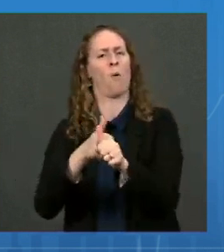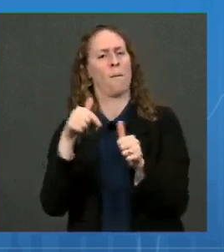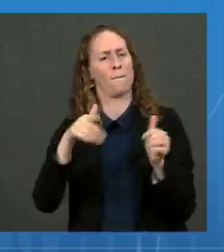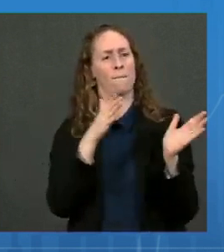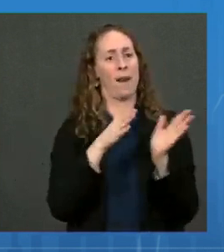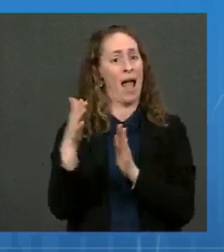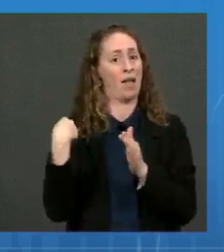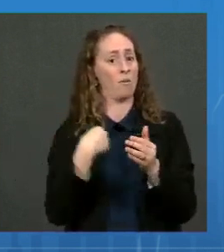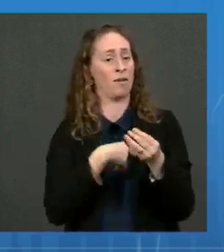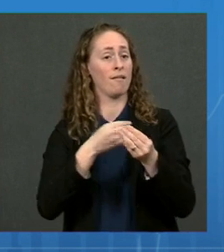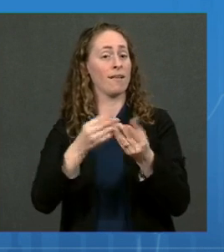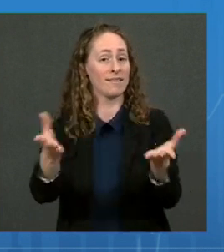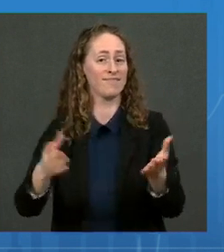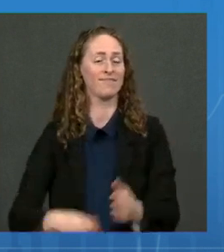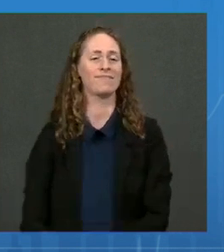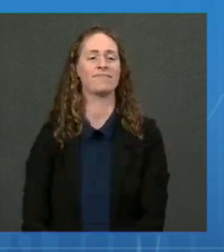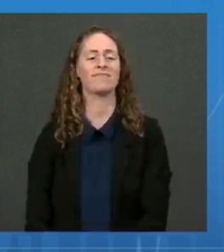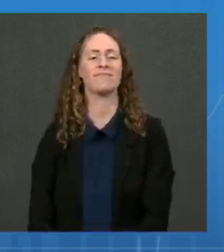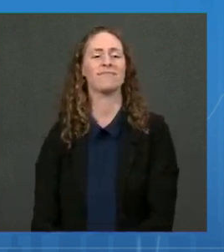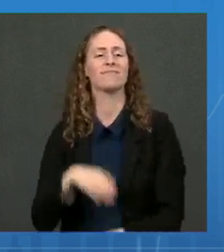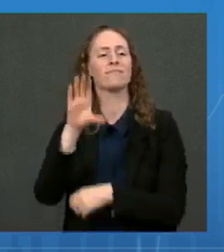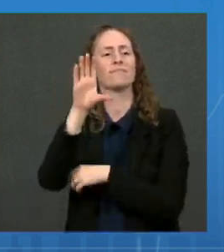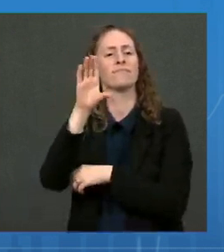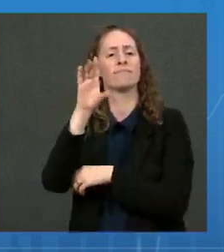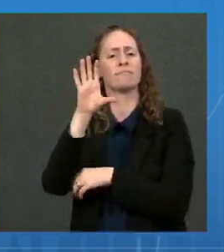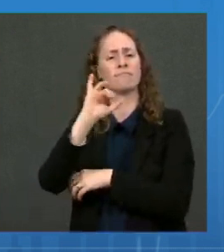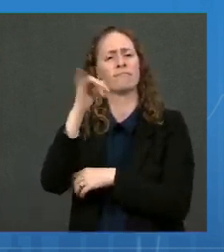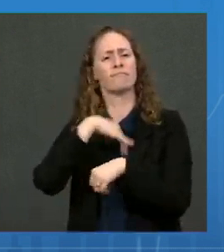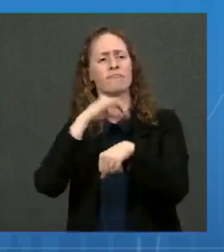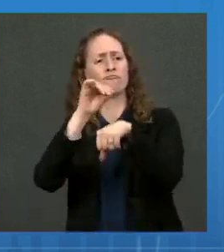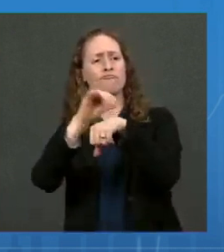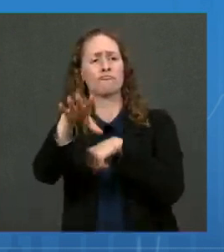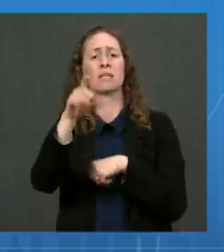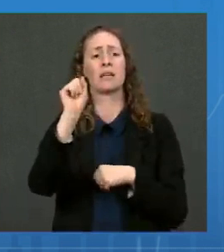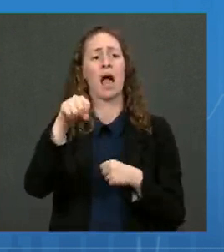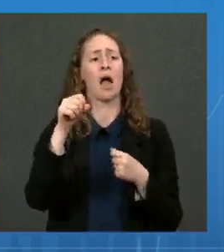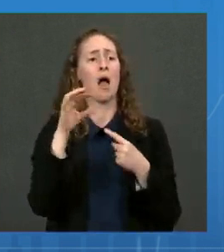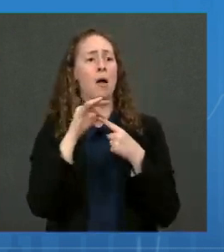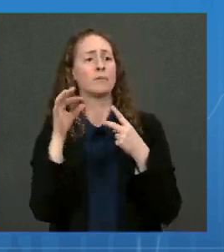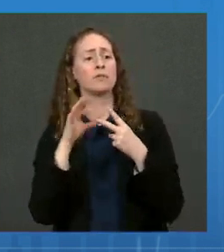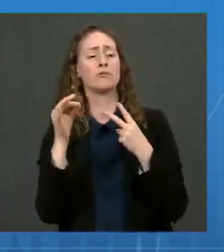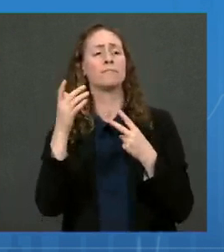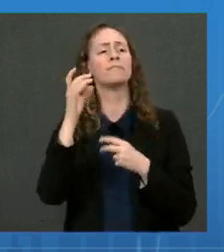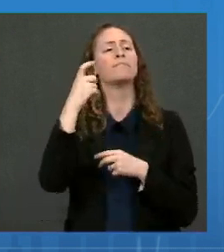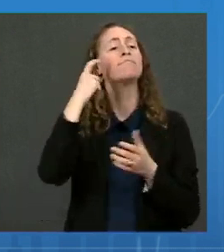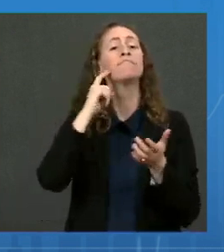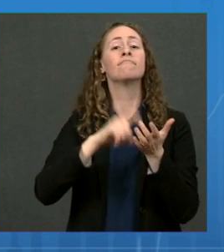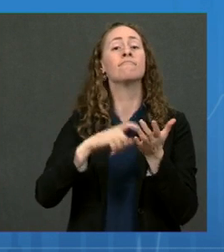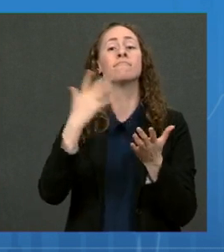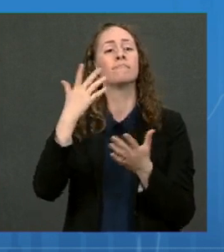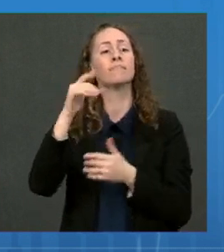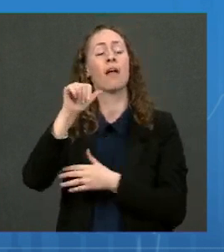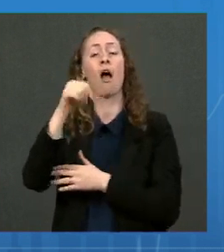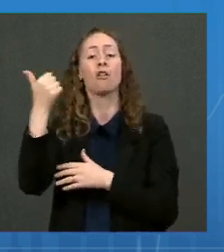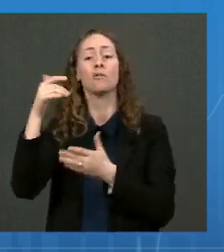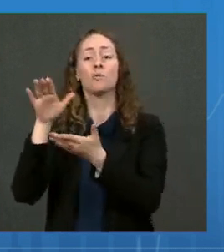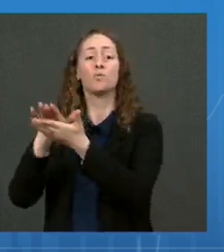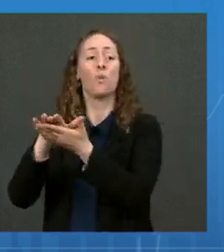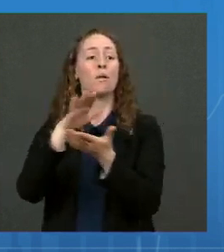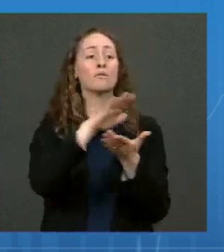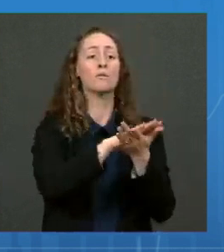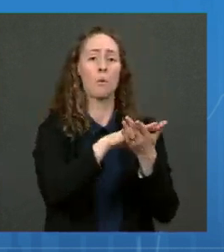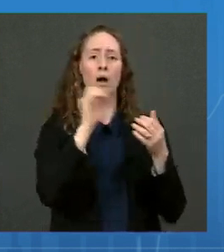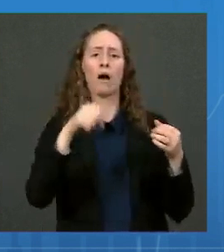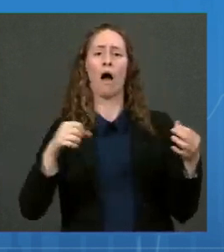CDC offers schools the options to be matched with a peer school to facilitate discussions about challenges in implementation of